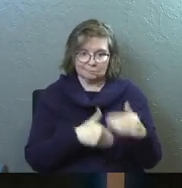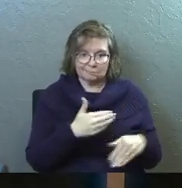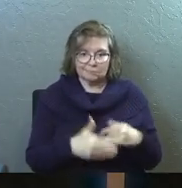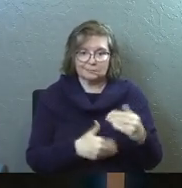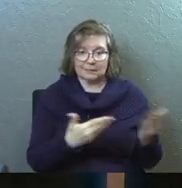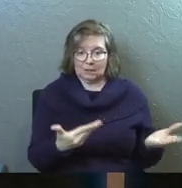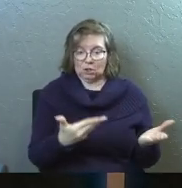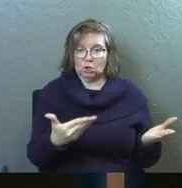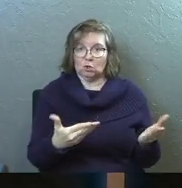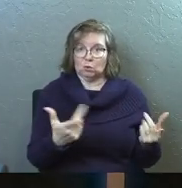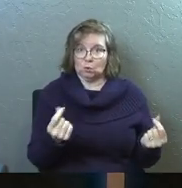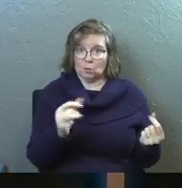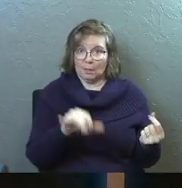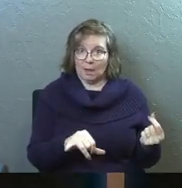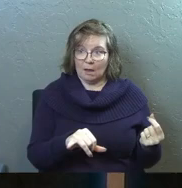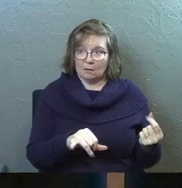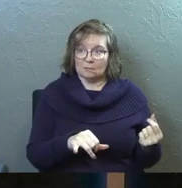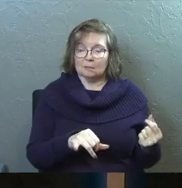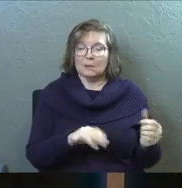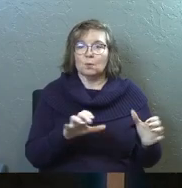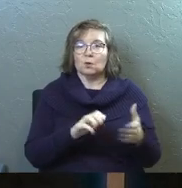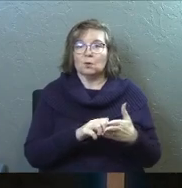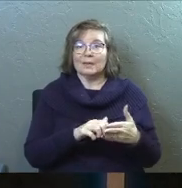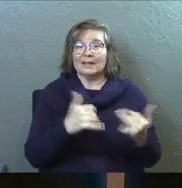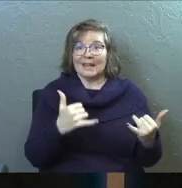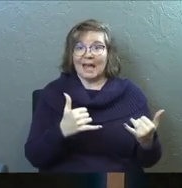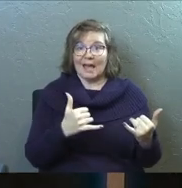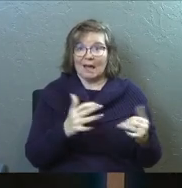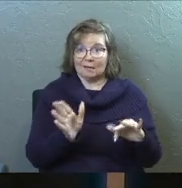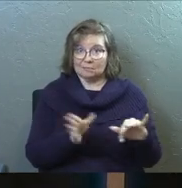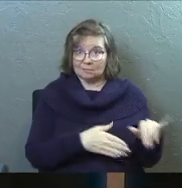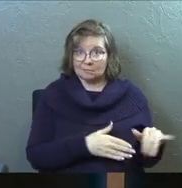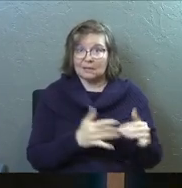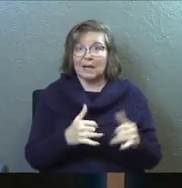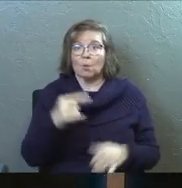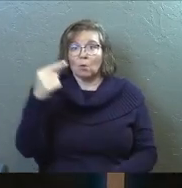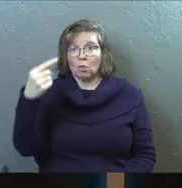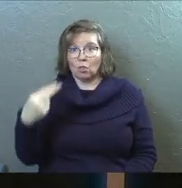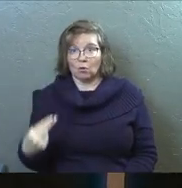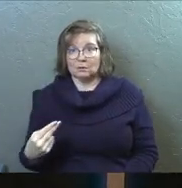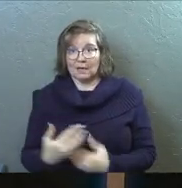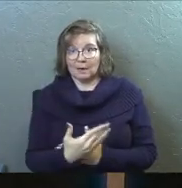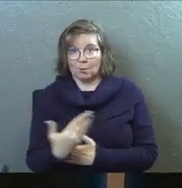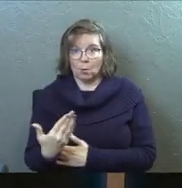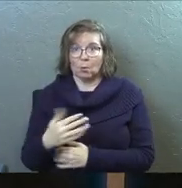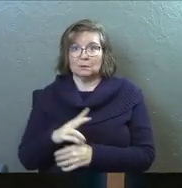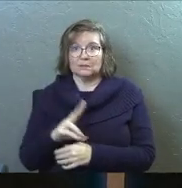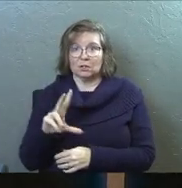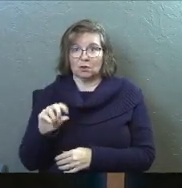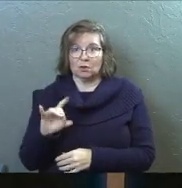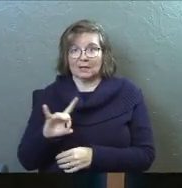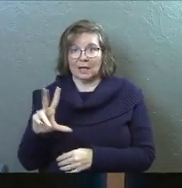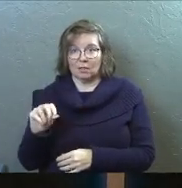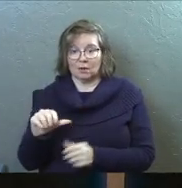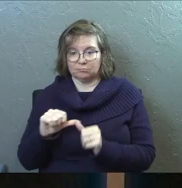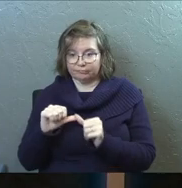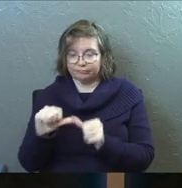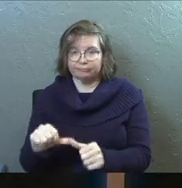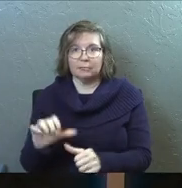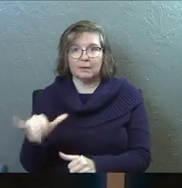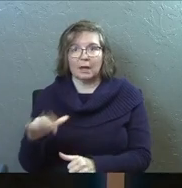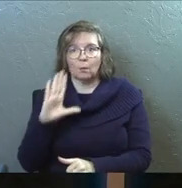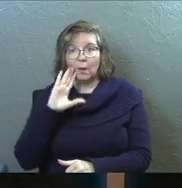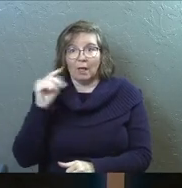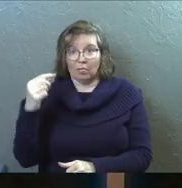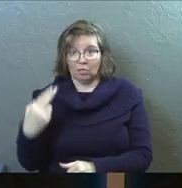here to come do that. And we do that every Thursday morning already from 6.30 to 8.30 on Thursday mornings. You can come in here and do that.